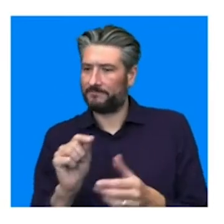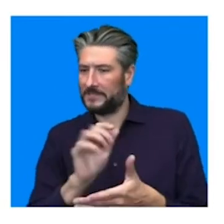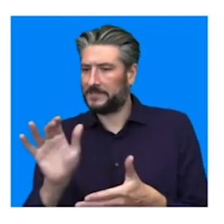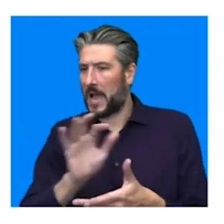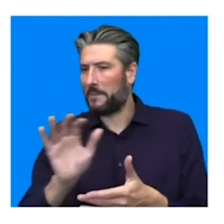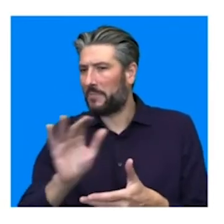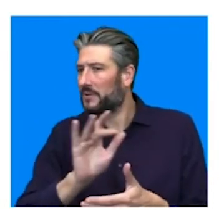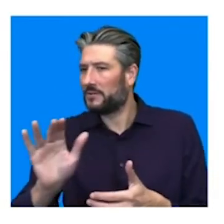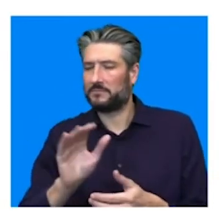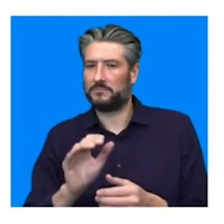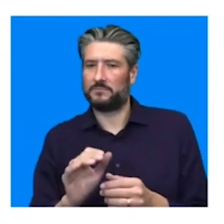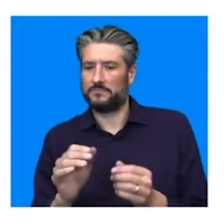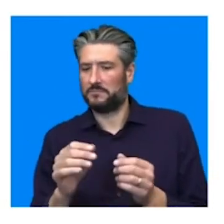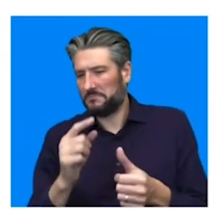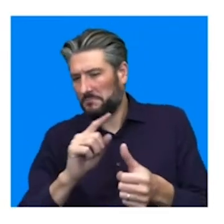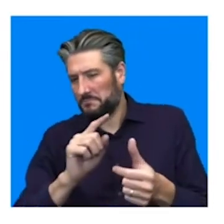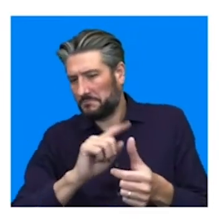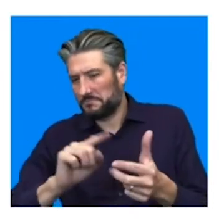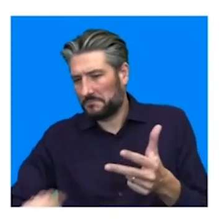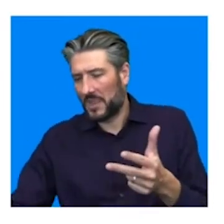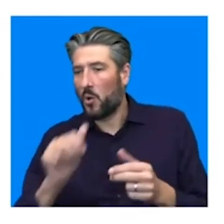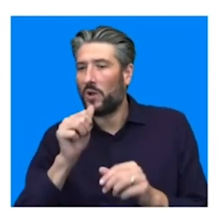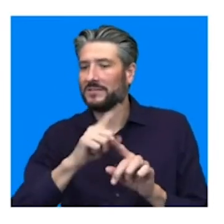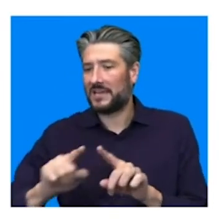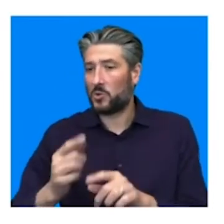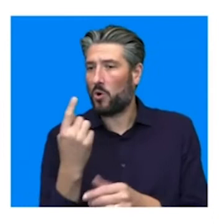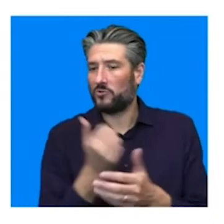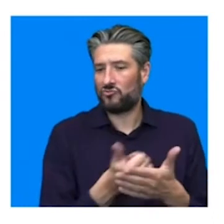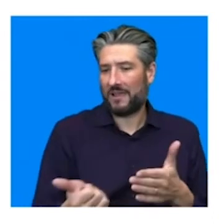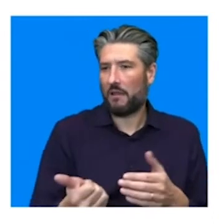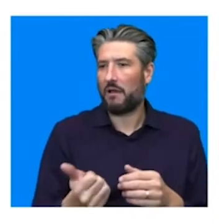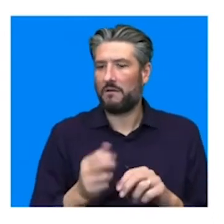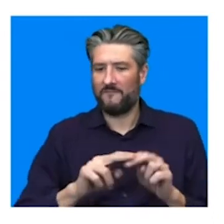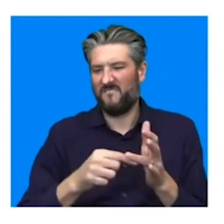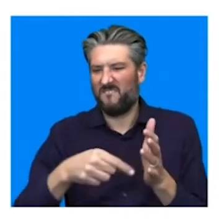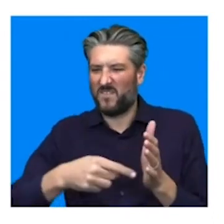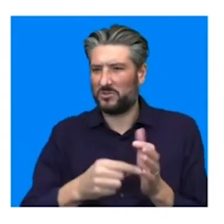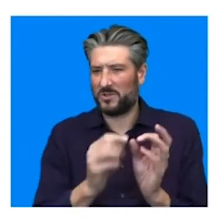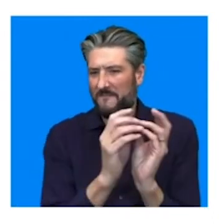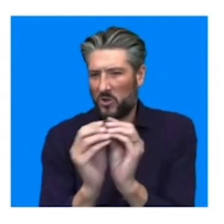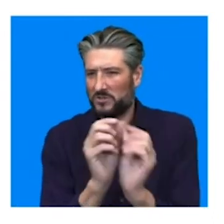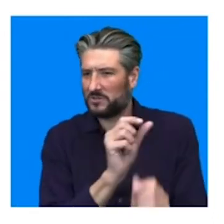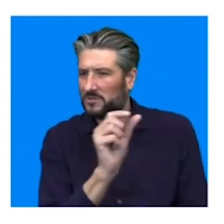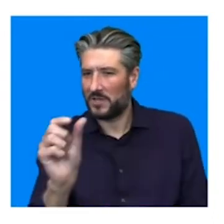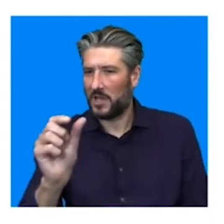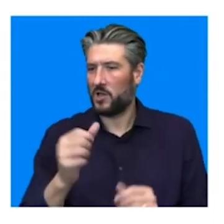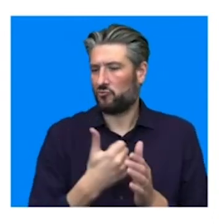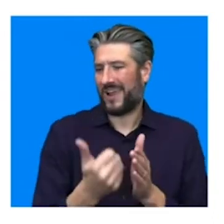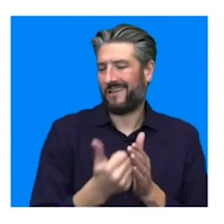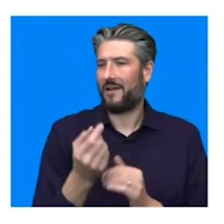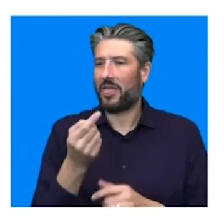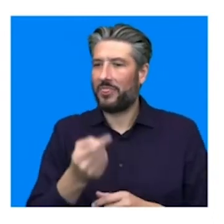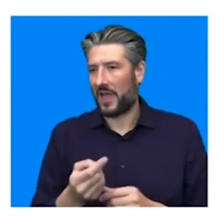testing with a regular font style, you know, because the regular is really the workhorse, you know, that's what's used every single day.